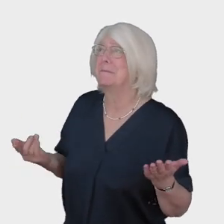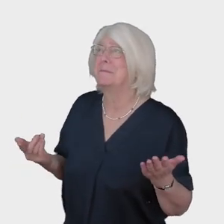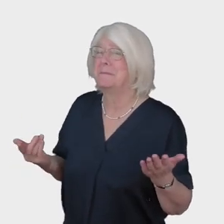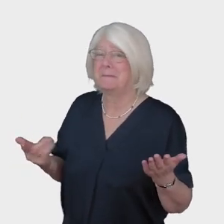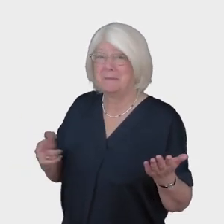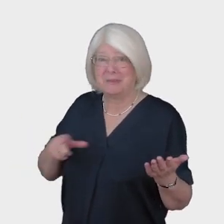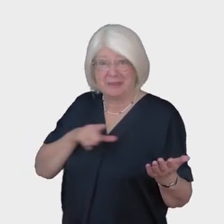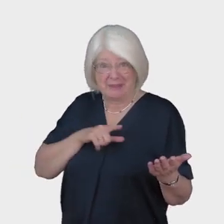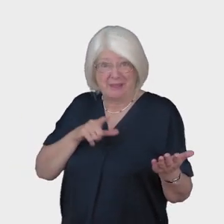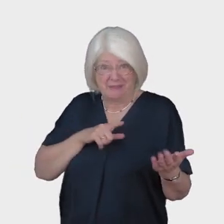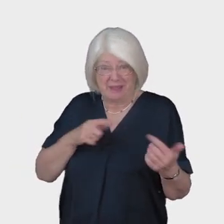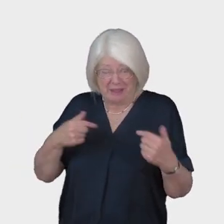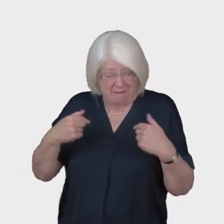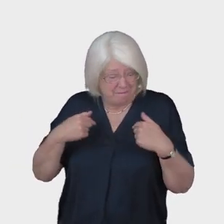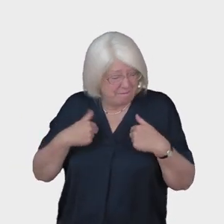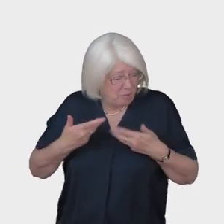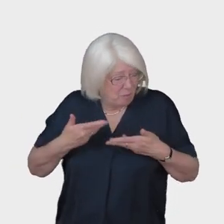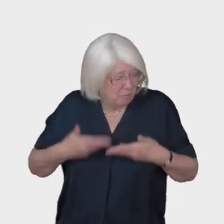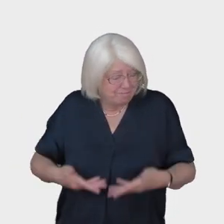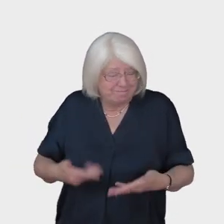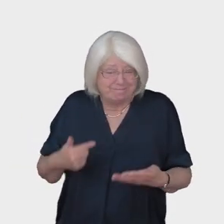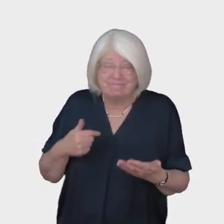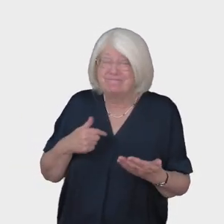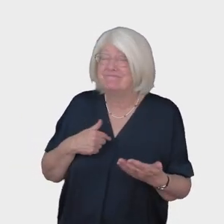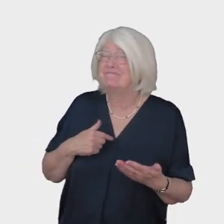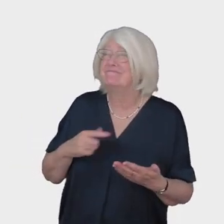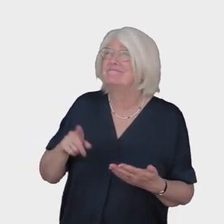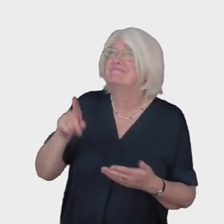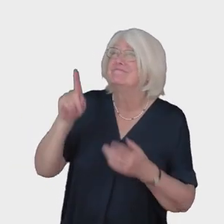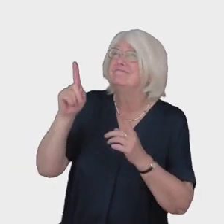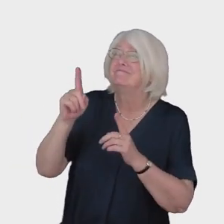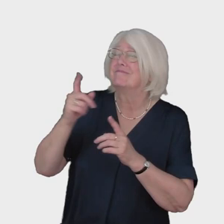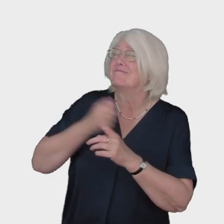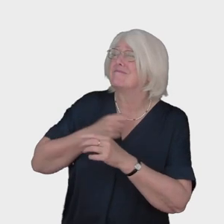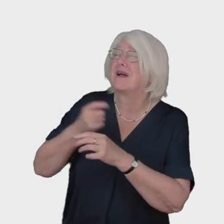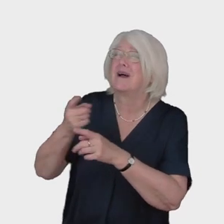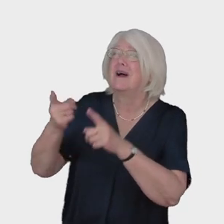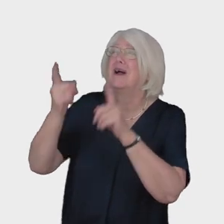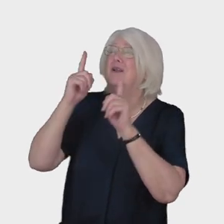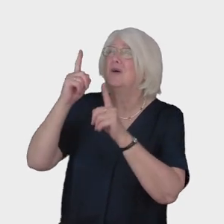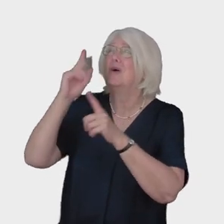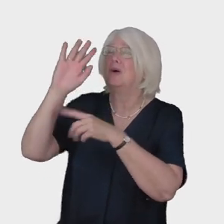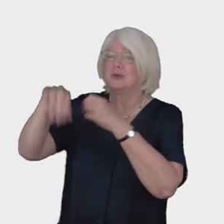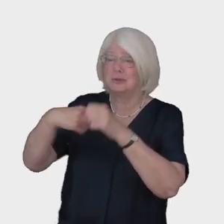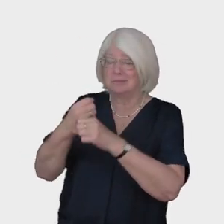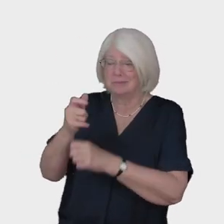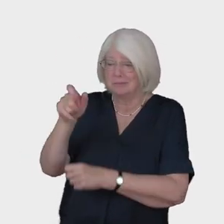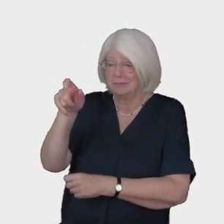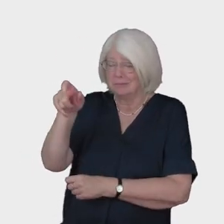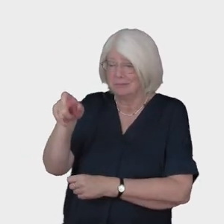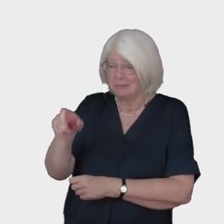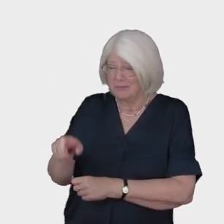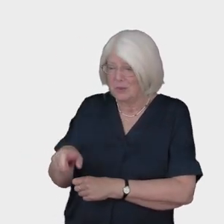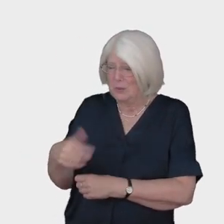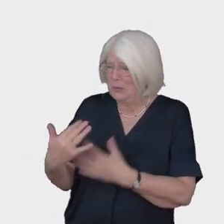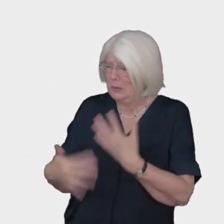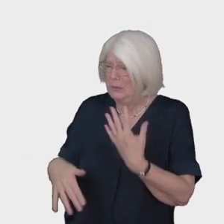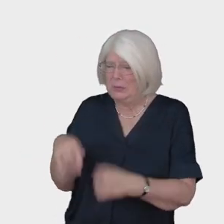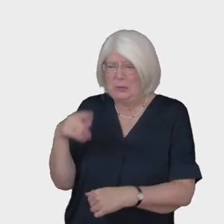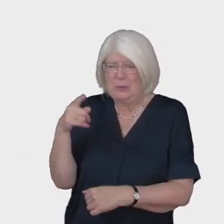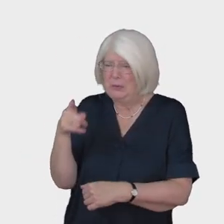Song Is